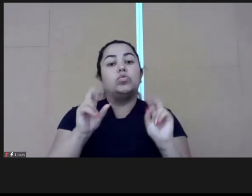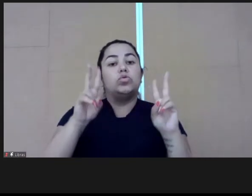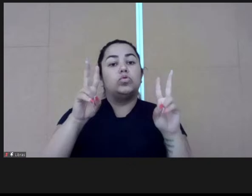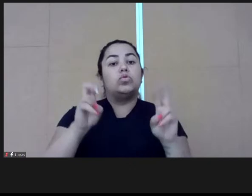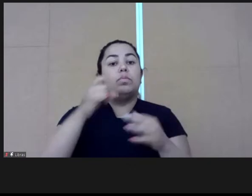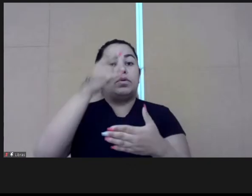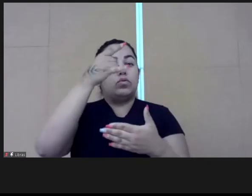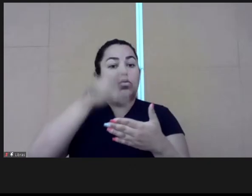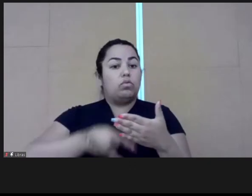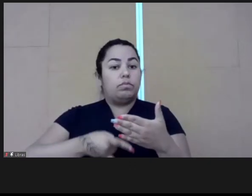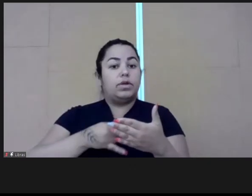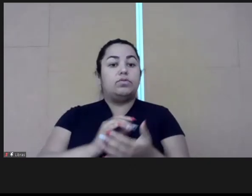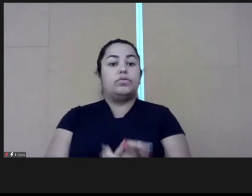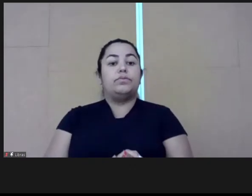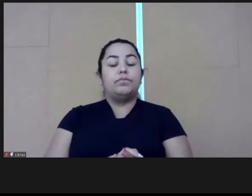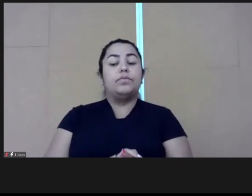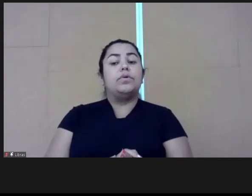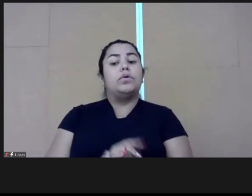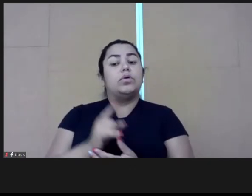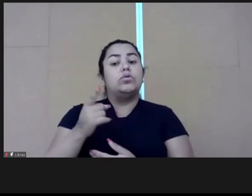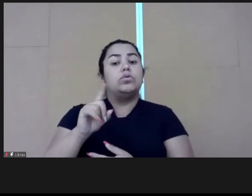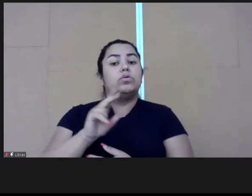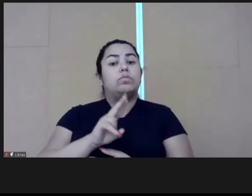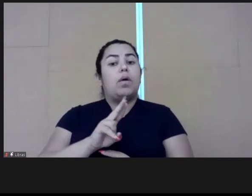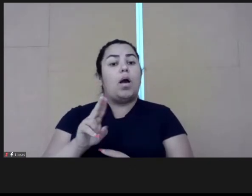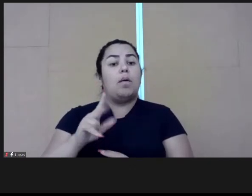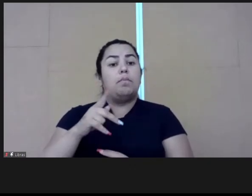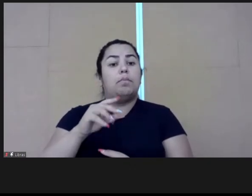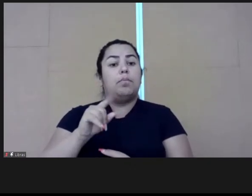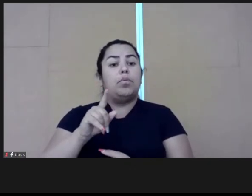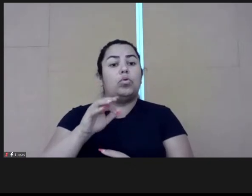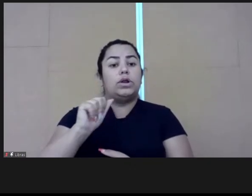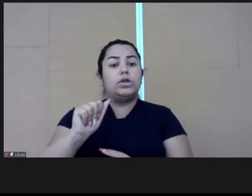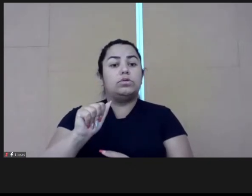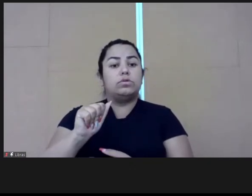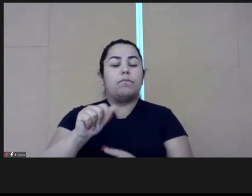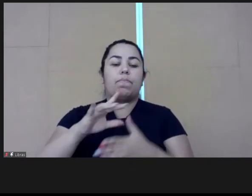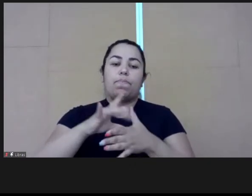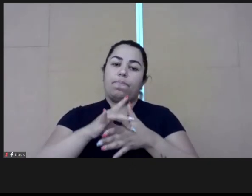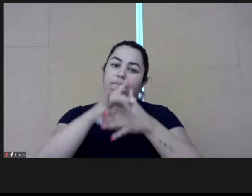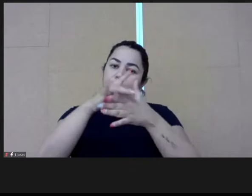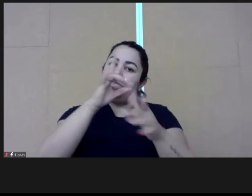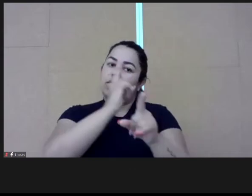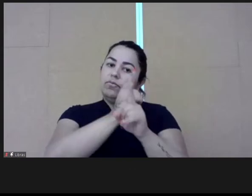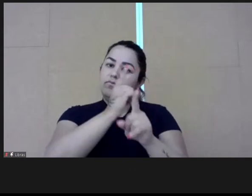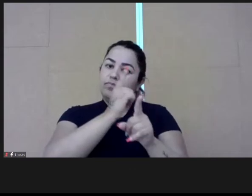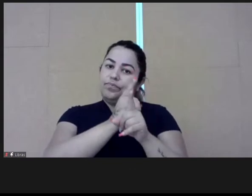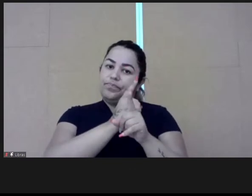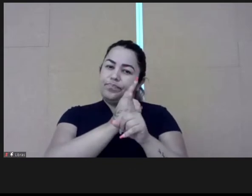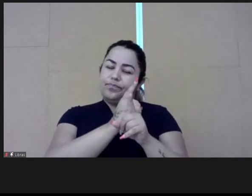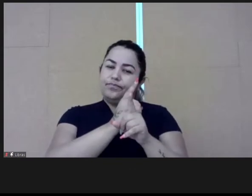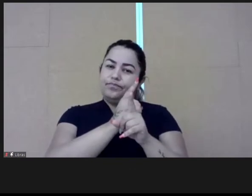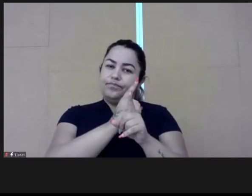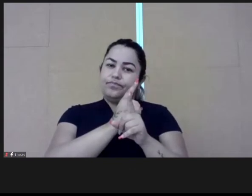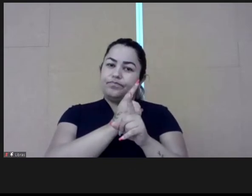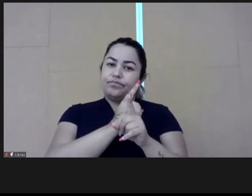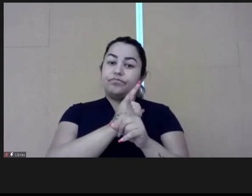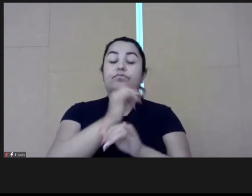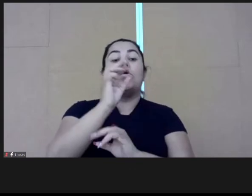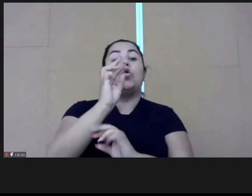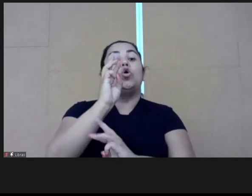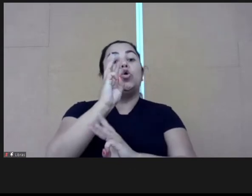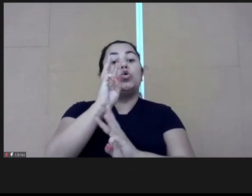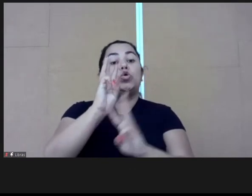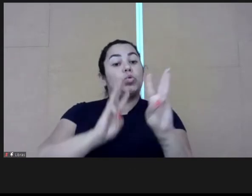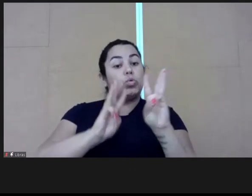And speaking specifically about this document, it's called policies for leadership. It's a simple name. It's You can find it